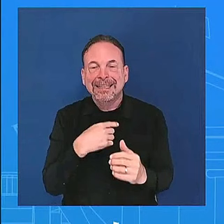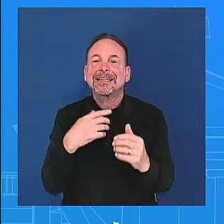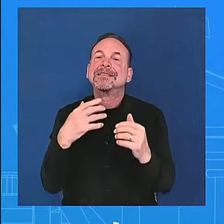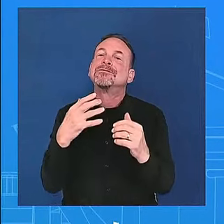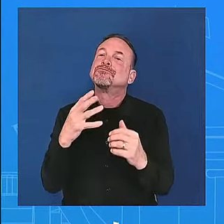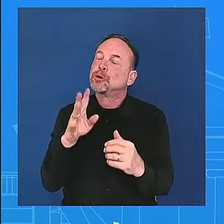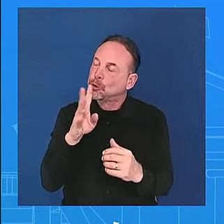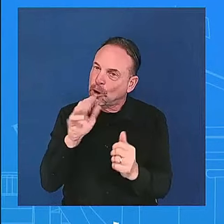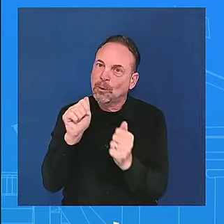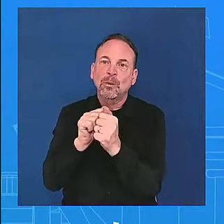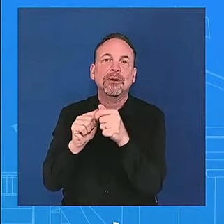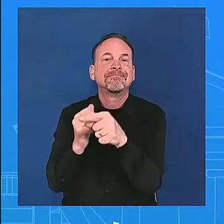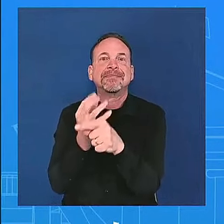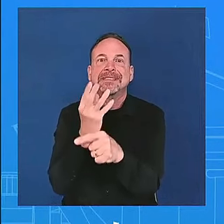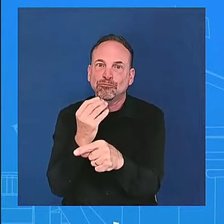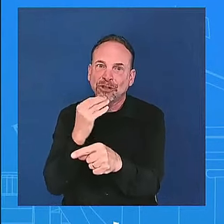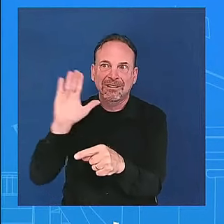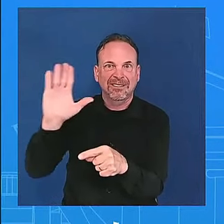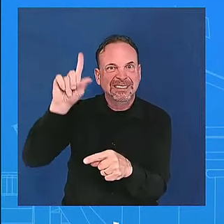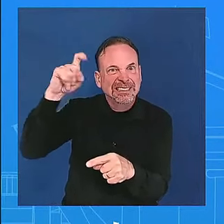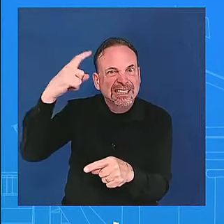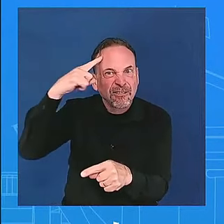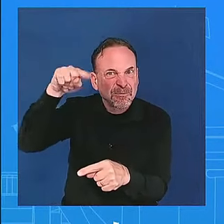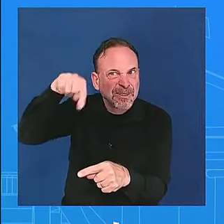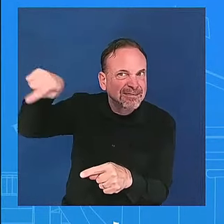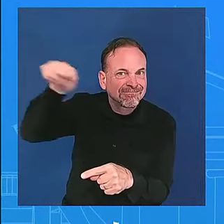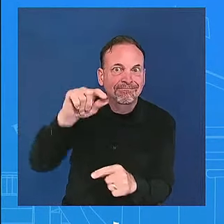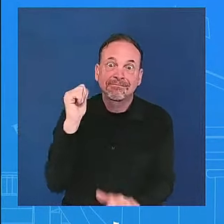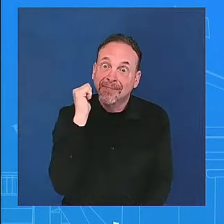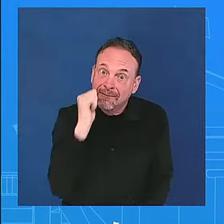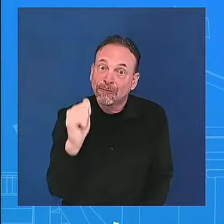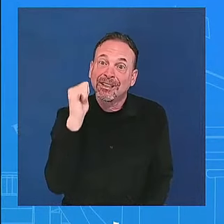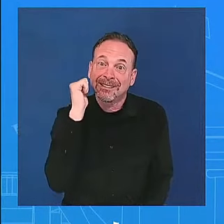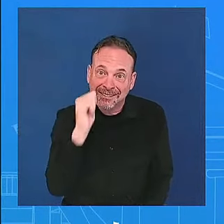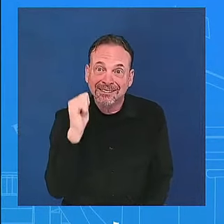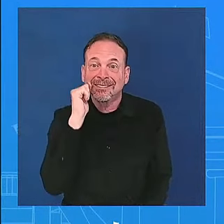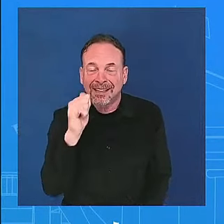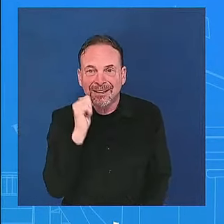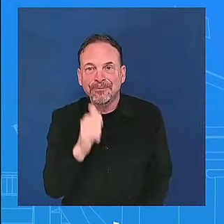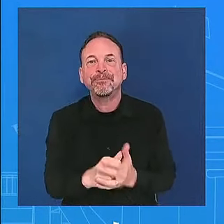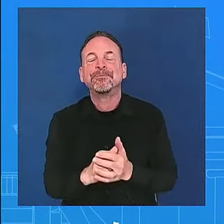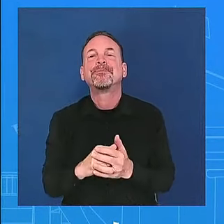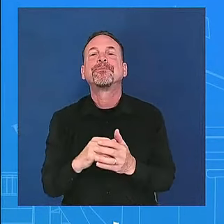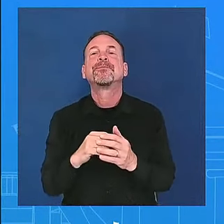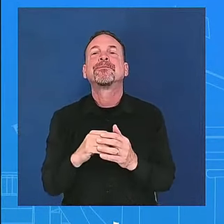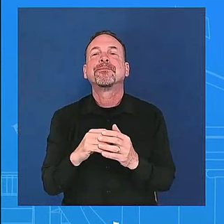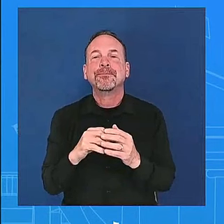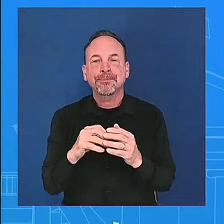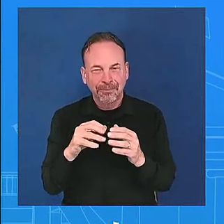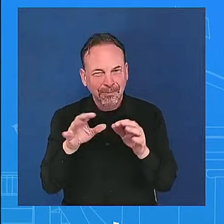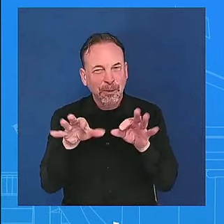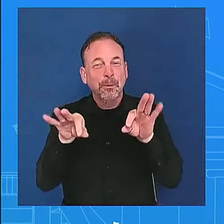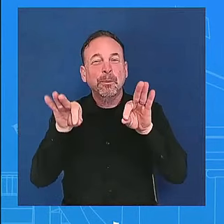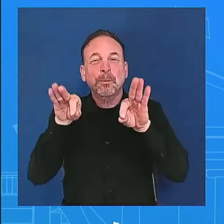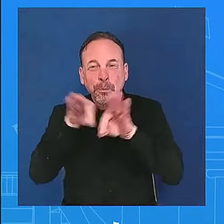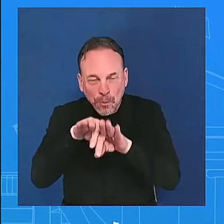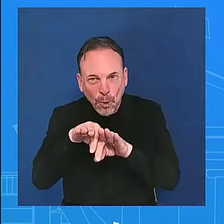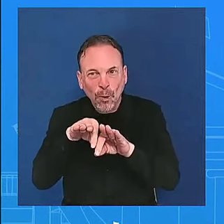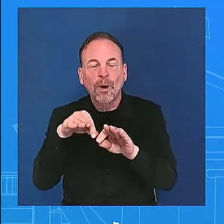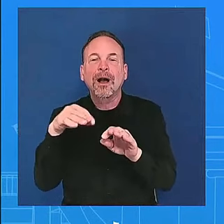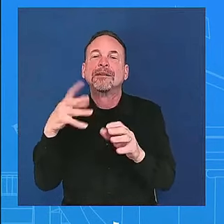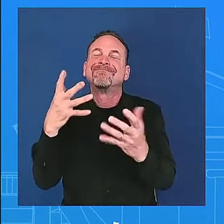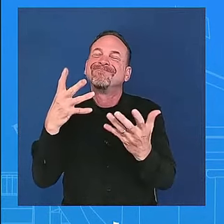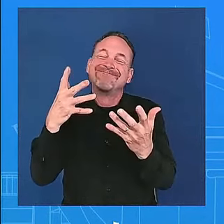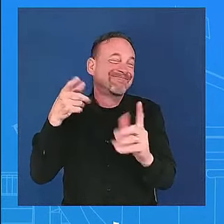incredibly important to get this uh ceasefire deal and we've been working on this 24 7 and uh you know i'll say this and and